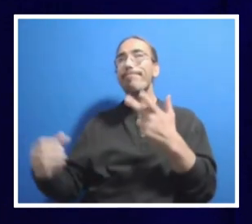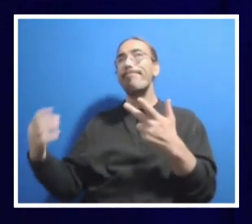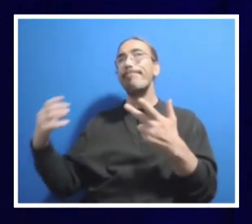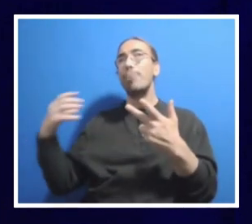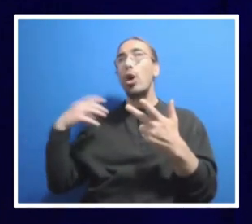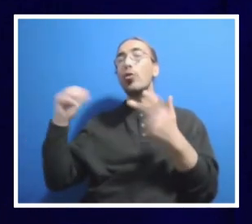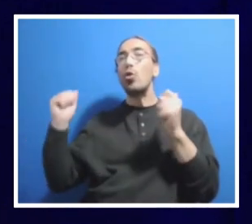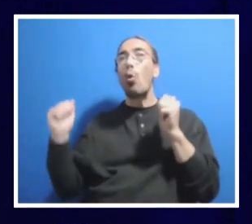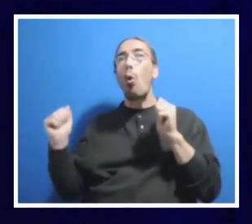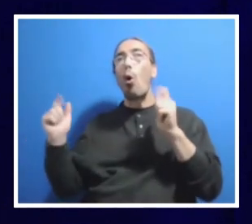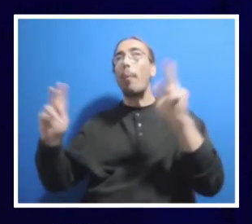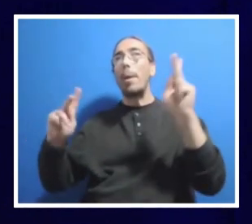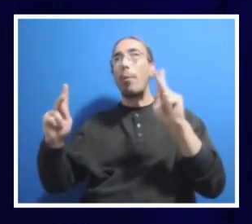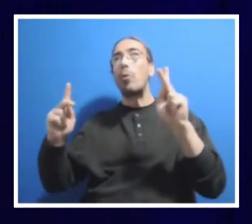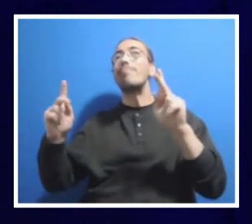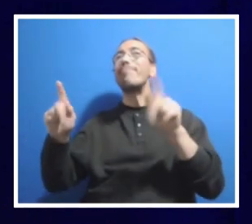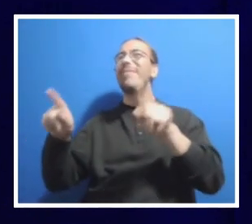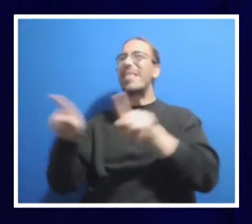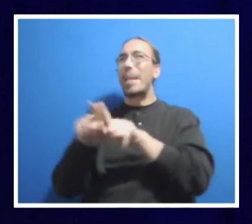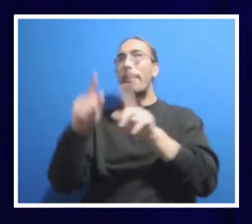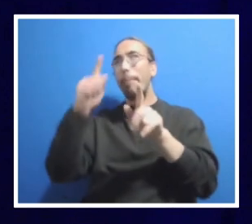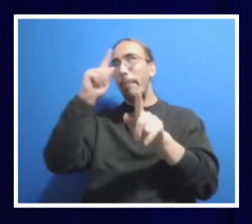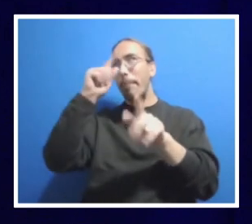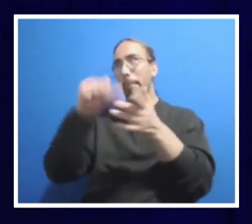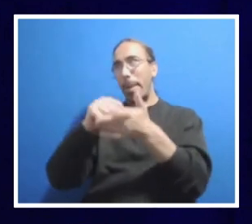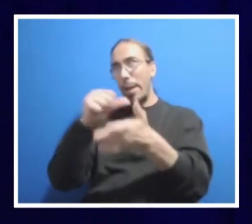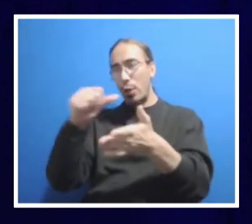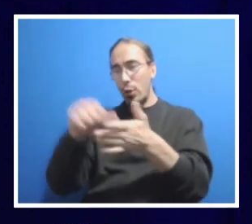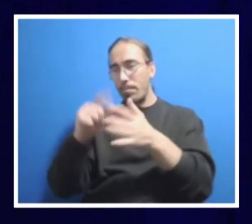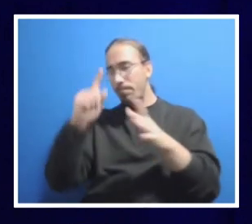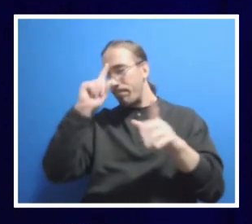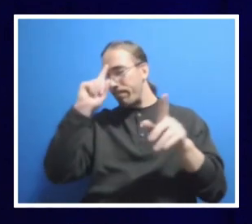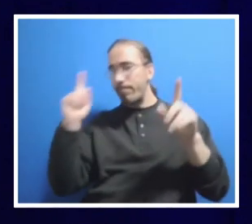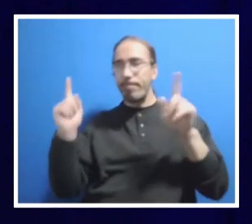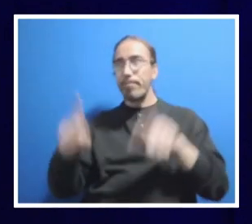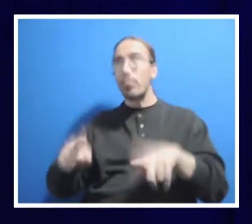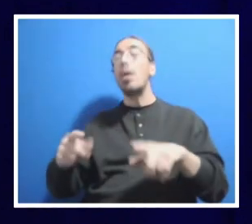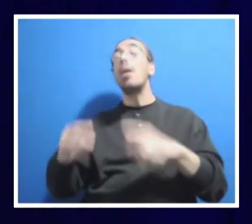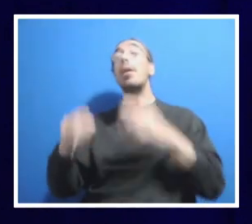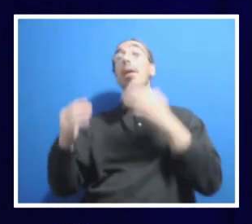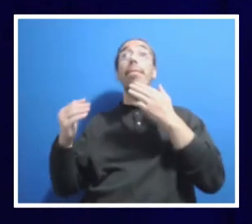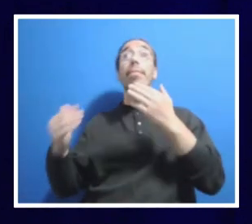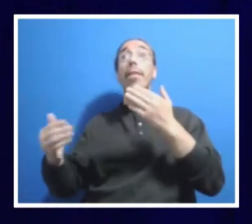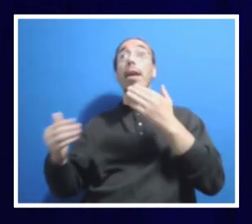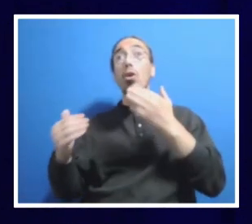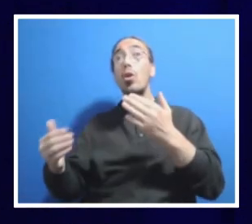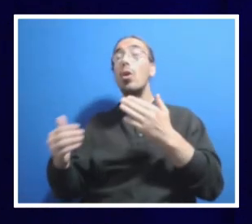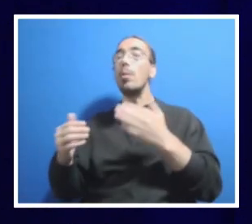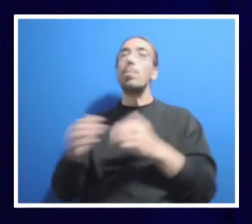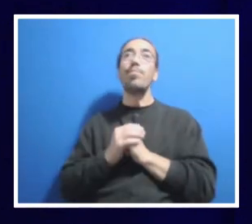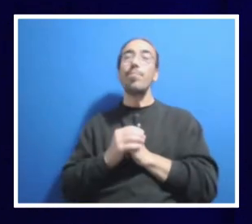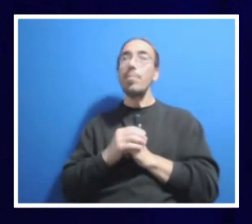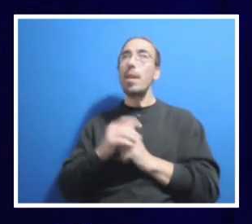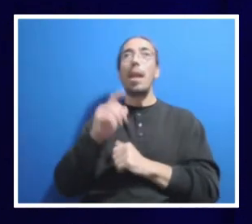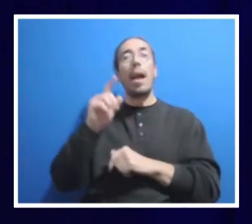page. I thank you. And as I said, I could not be more excited. I feel I'm where I